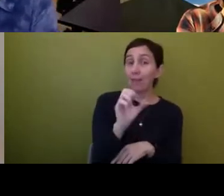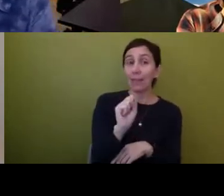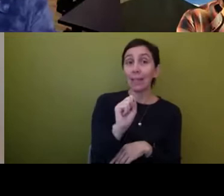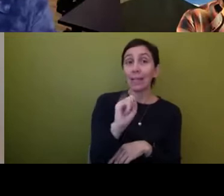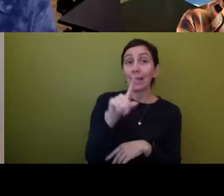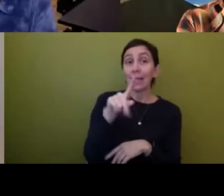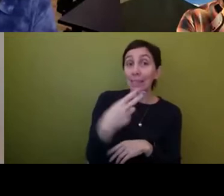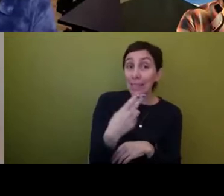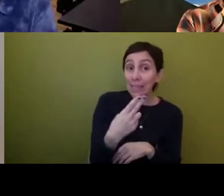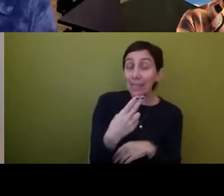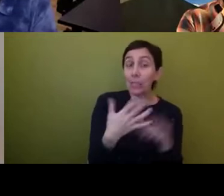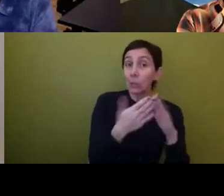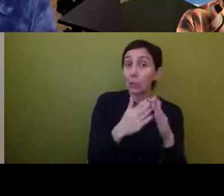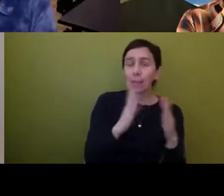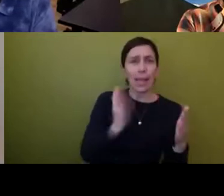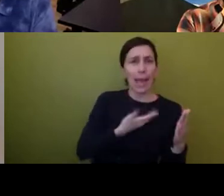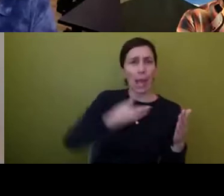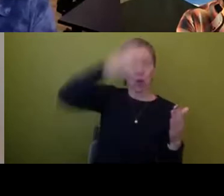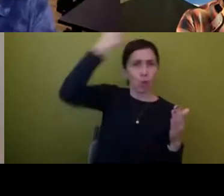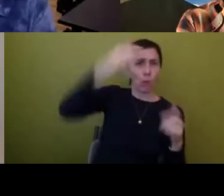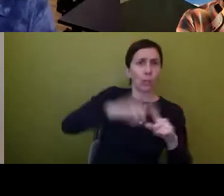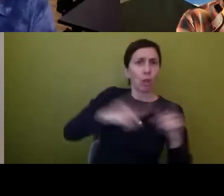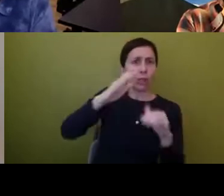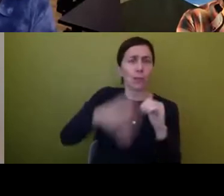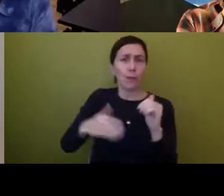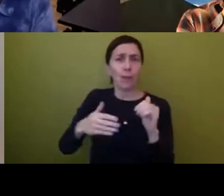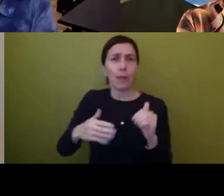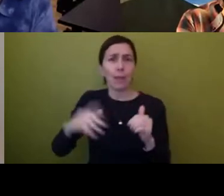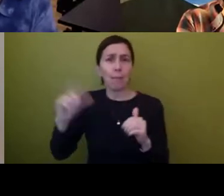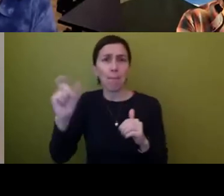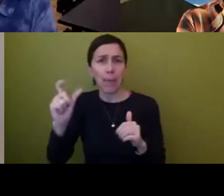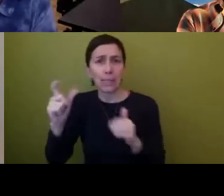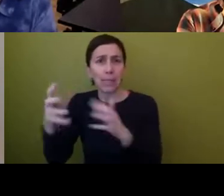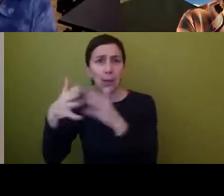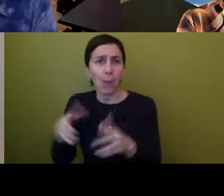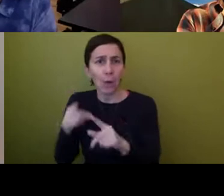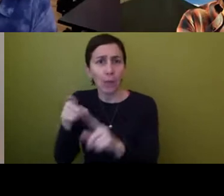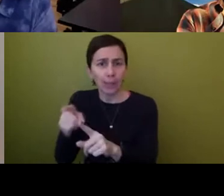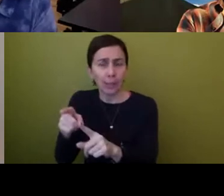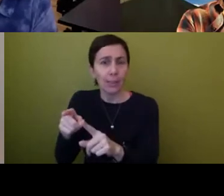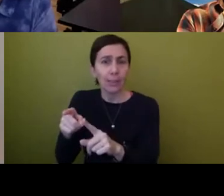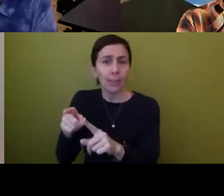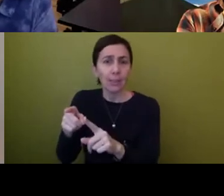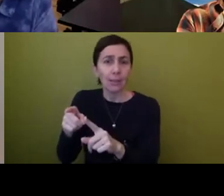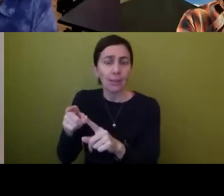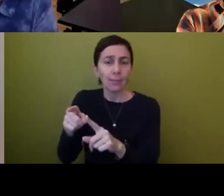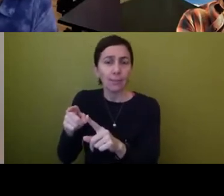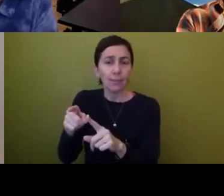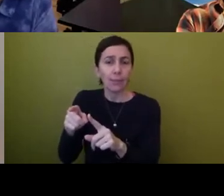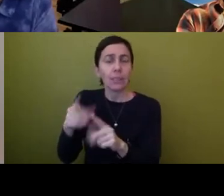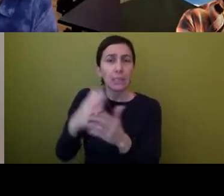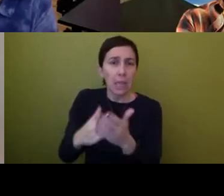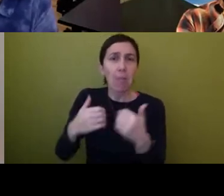uh, Muslim Americans or distinguishing themselves from Muslim Americans who do not tie turbans, but perhaps in some contexts do